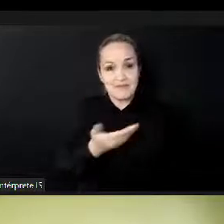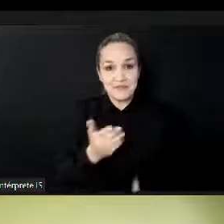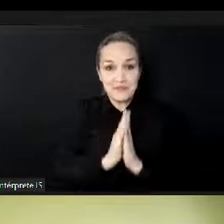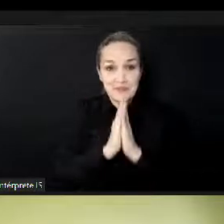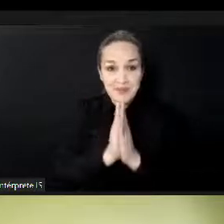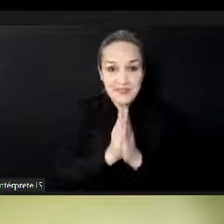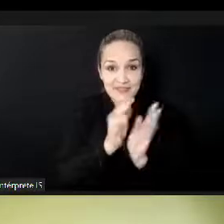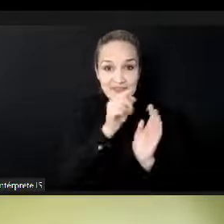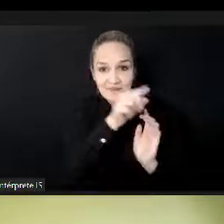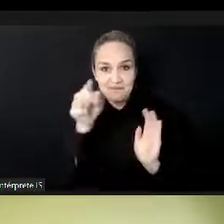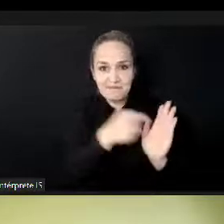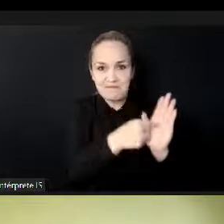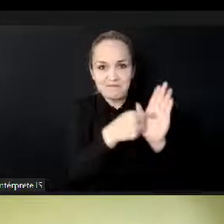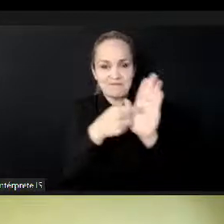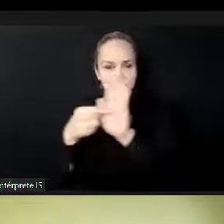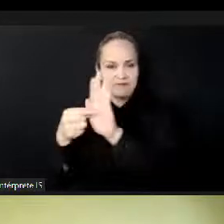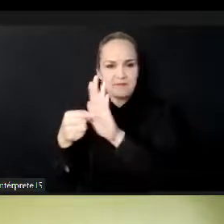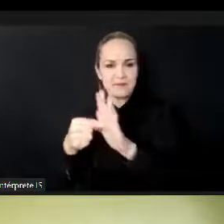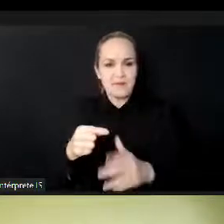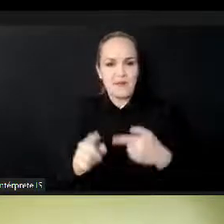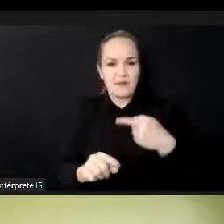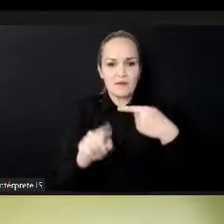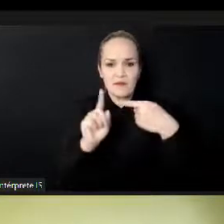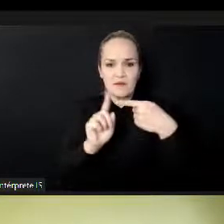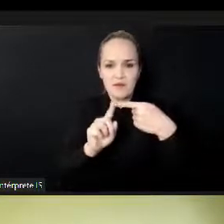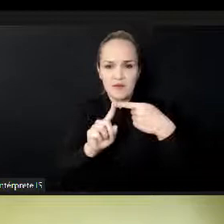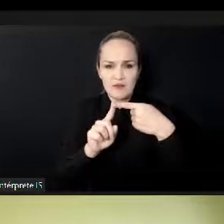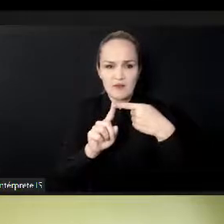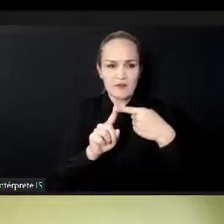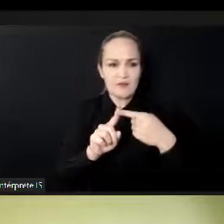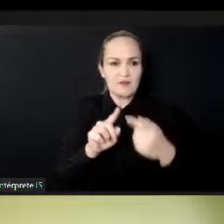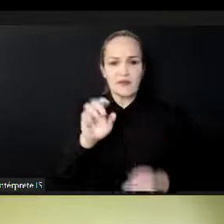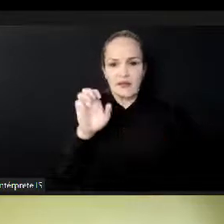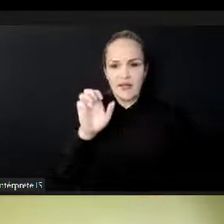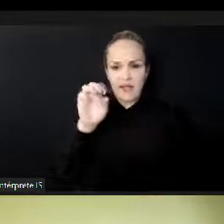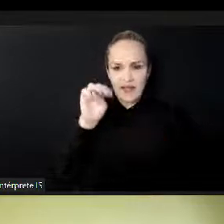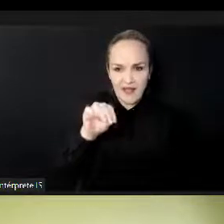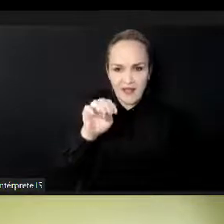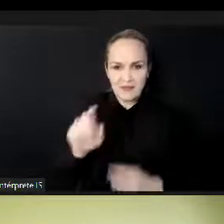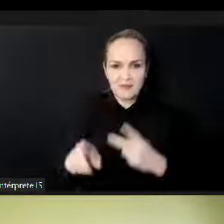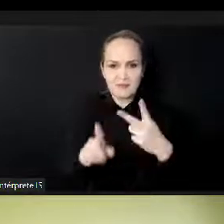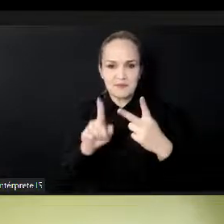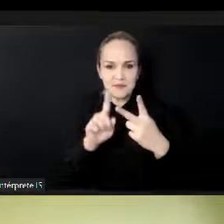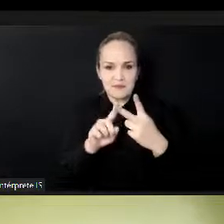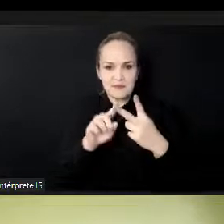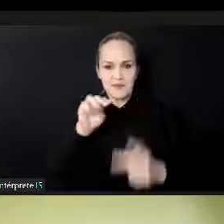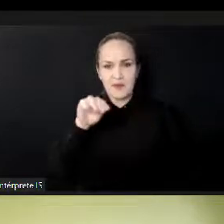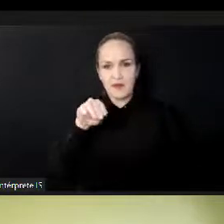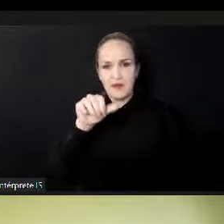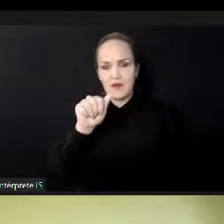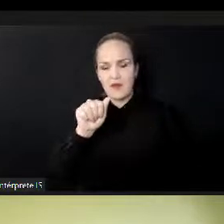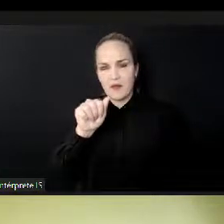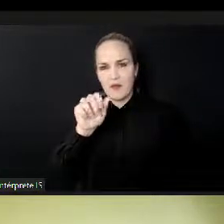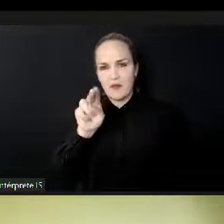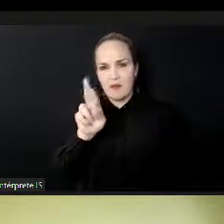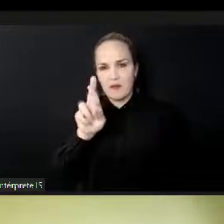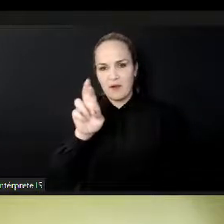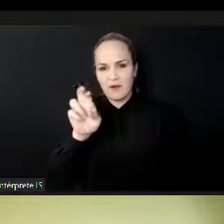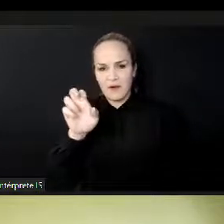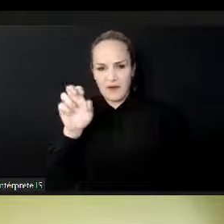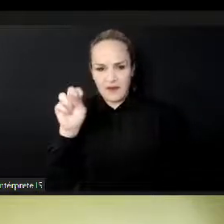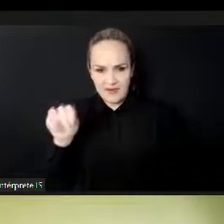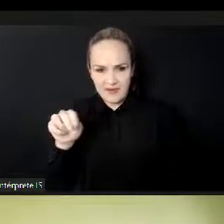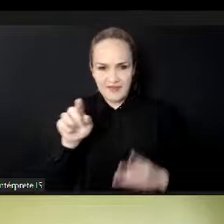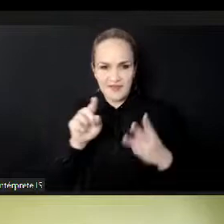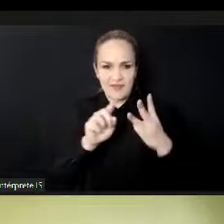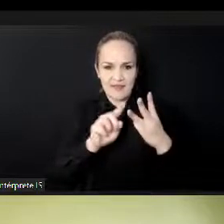Em, and then Maureen, and then Chi, and then Maria Chiara, and then George. Please just quickly introduce yourself and then we'll